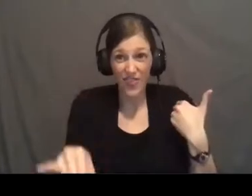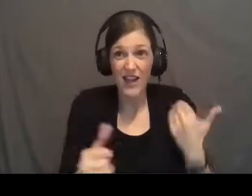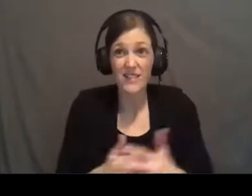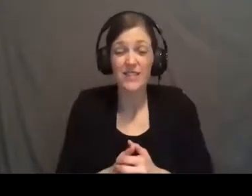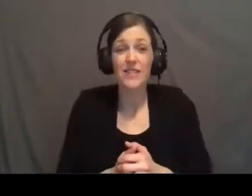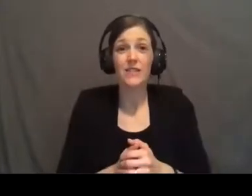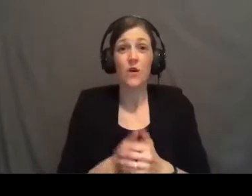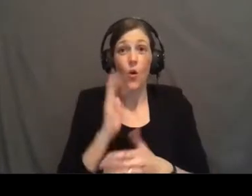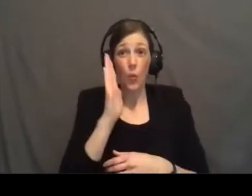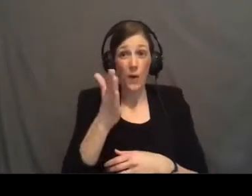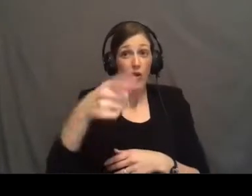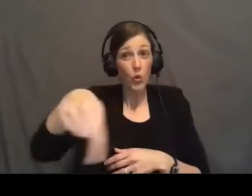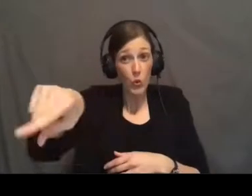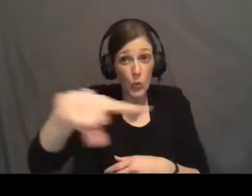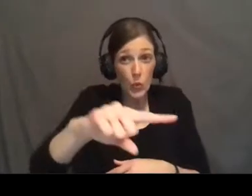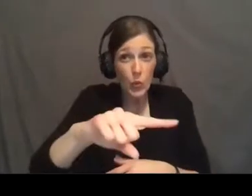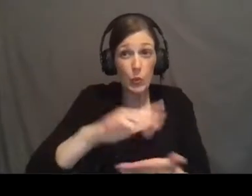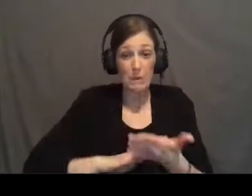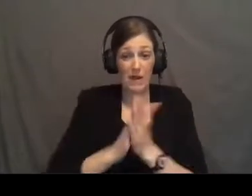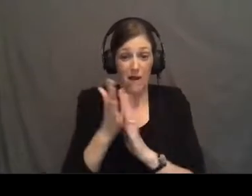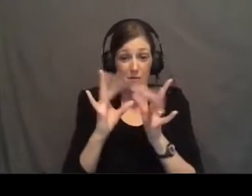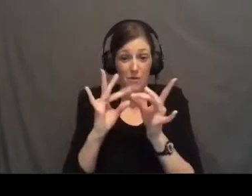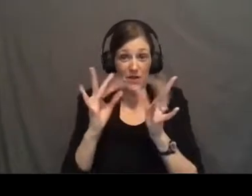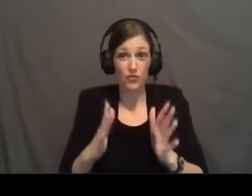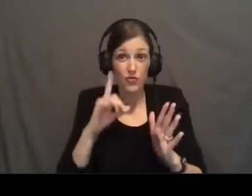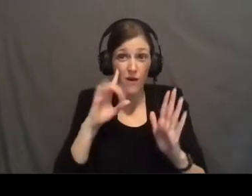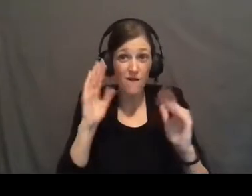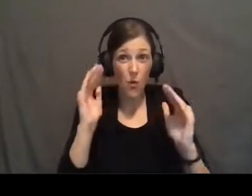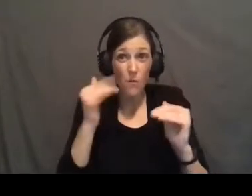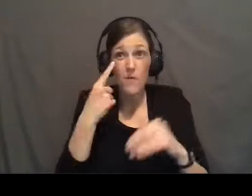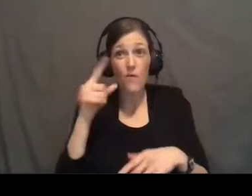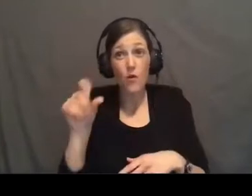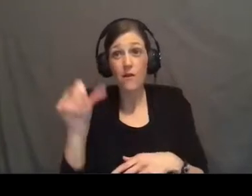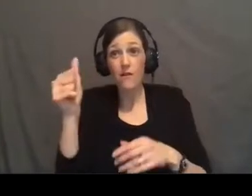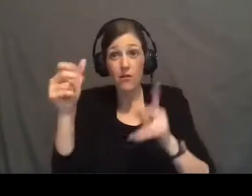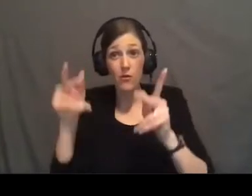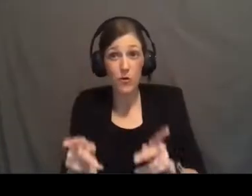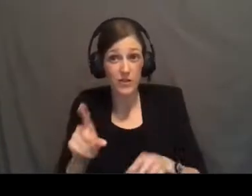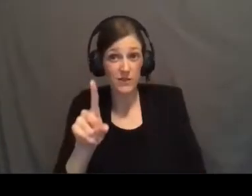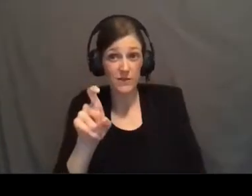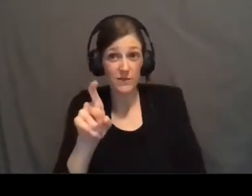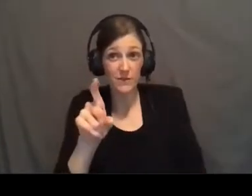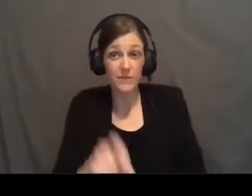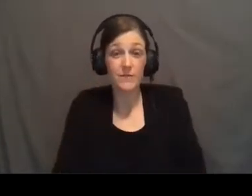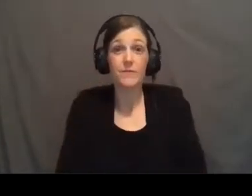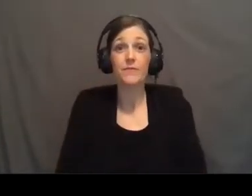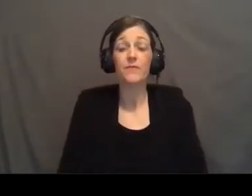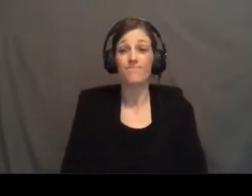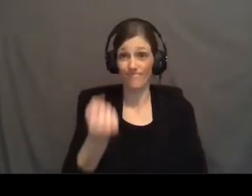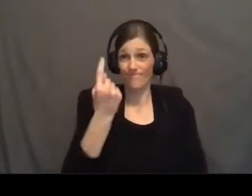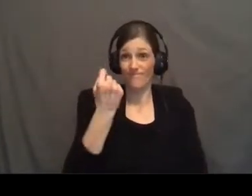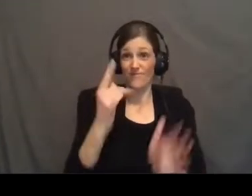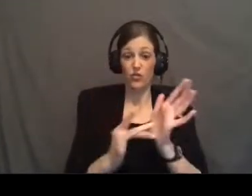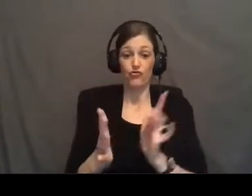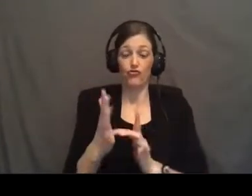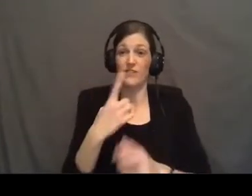will you be that messenger of hope for another person you see Jesus said